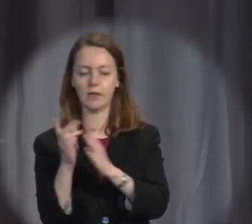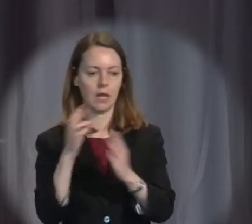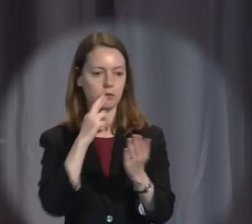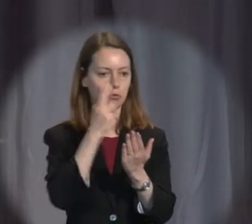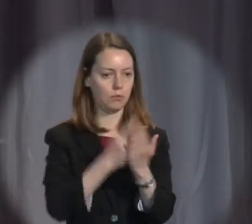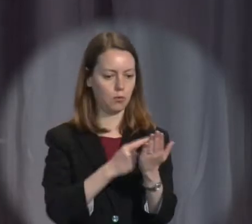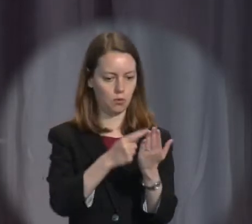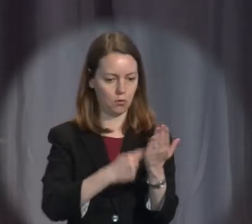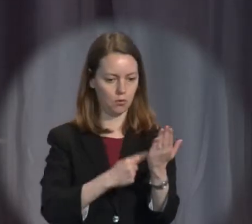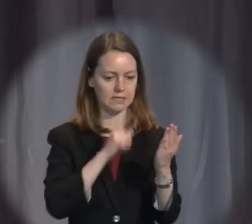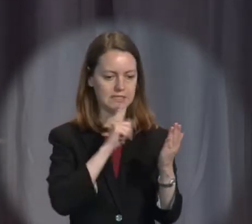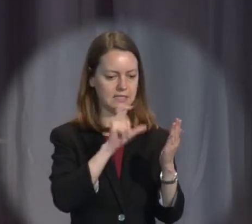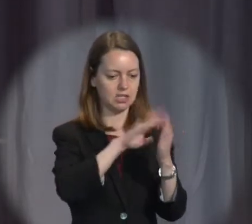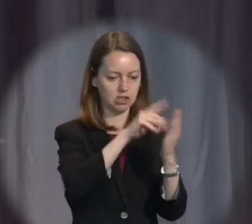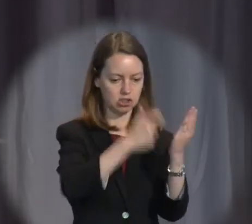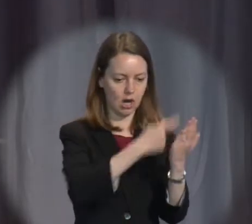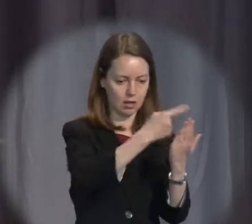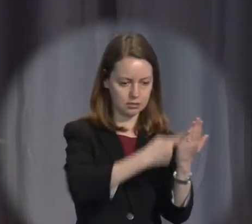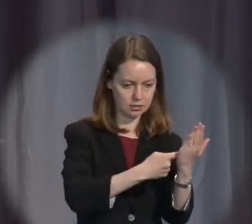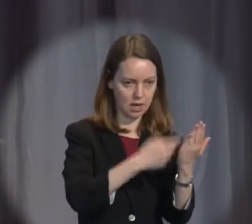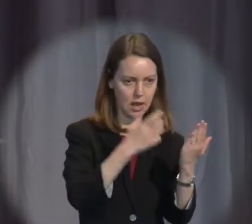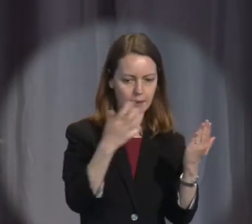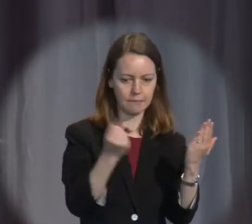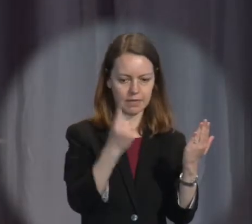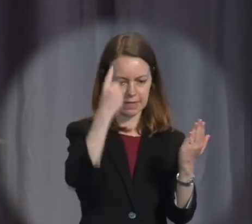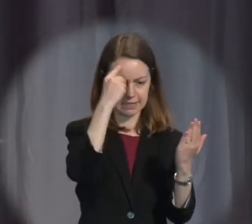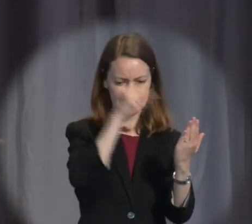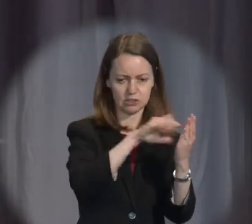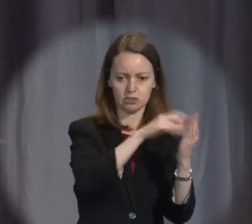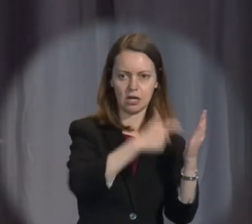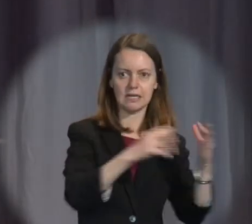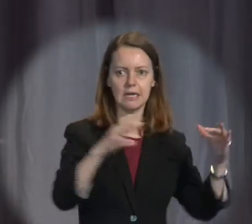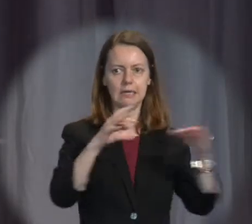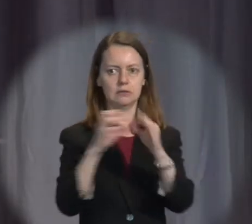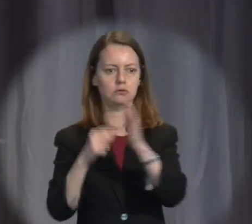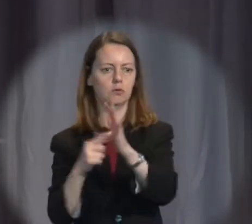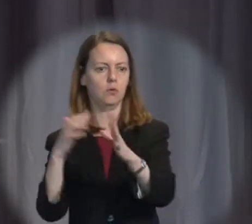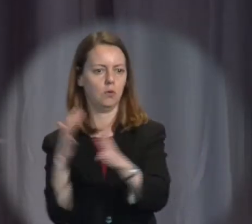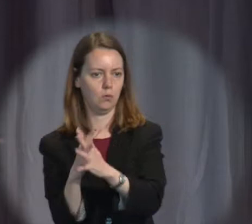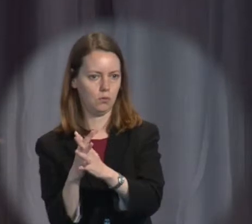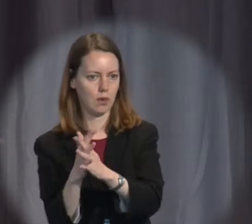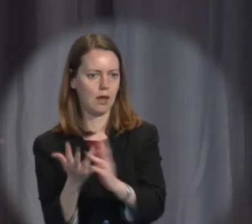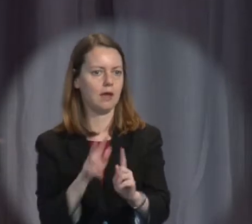charter provisions are relevant to the kinds of concerns that I've been expressing at the national level.